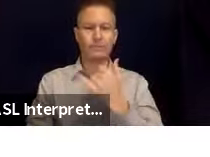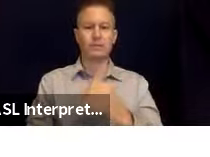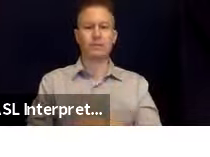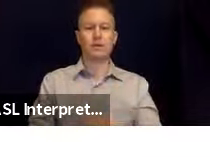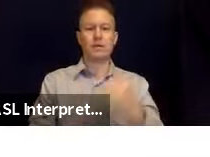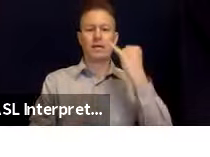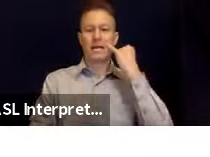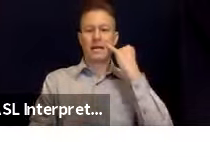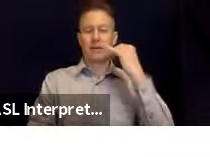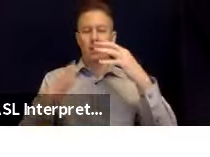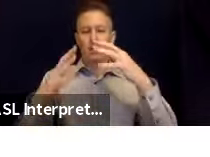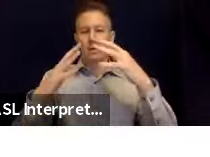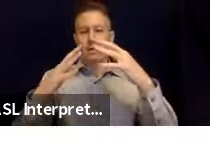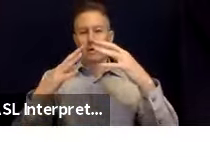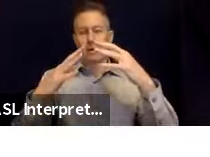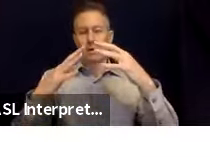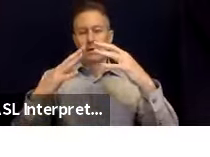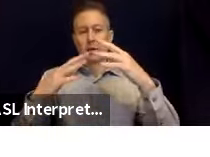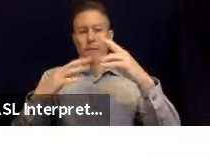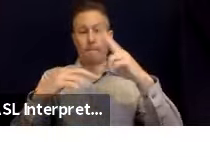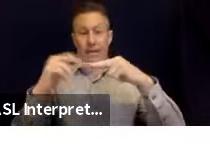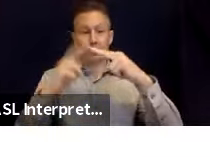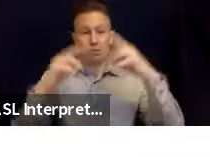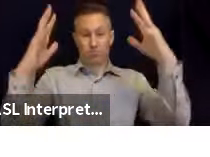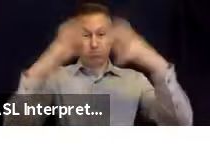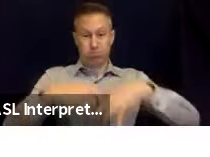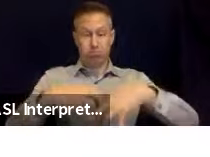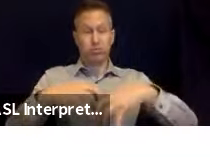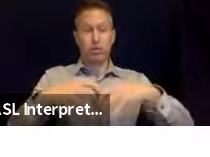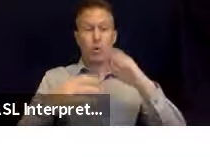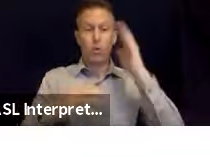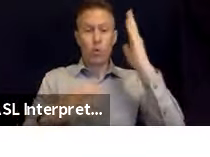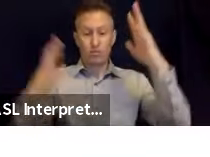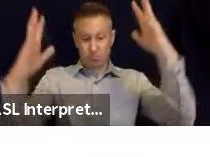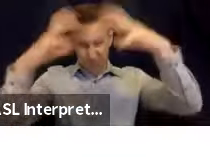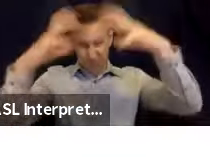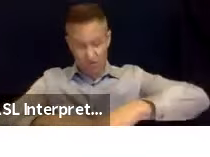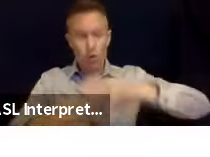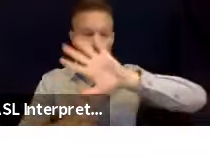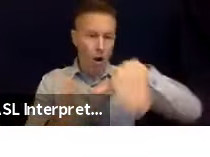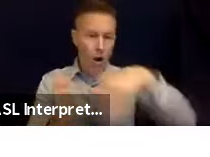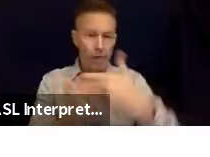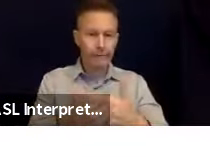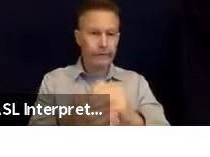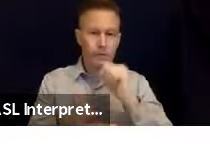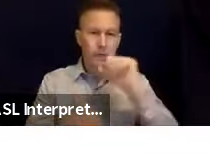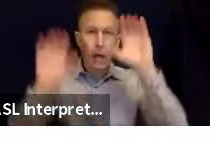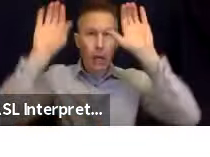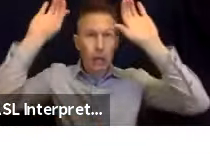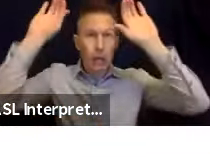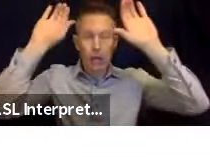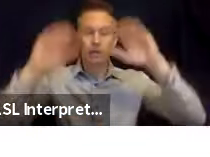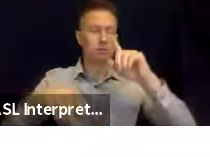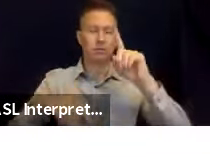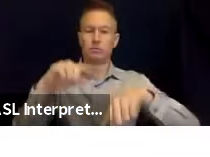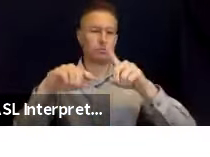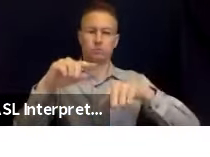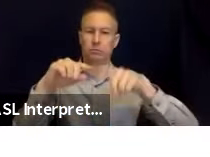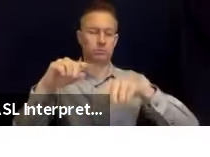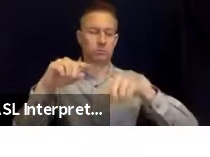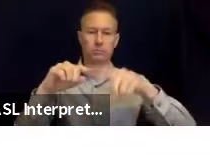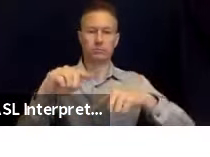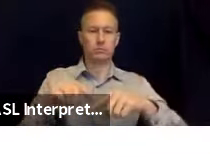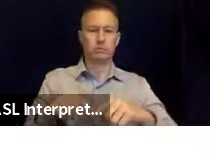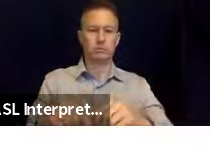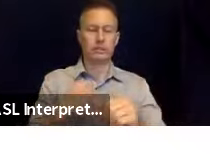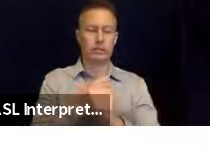it were to fall, would fall into that space. You probably can't hold yourself up. And if you're a couple of people in the room, you're not all be able to get